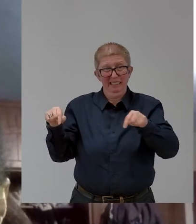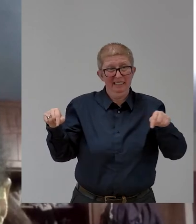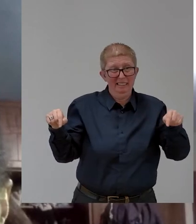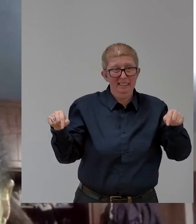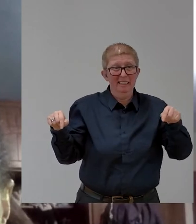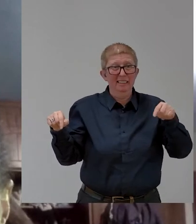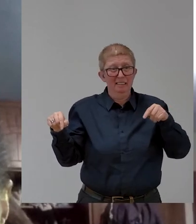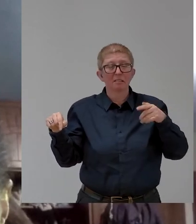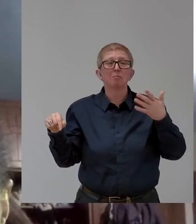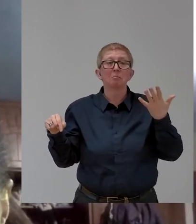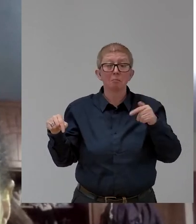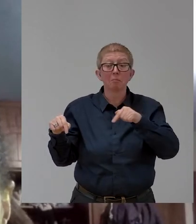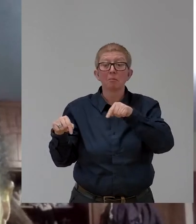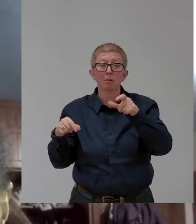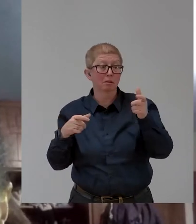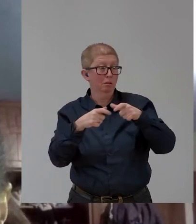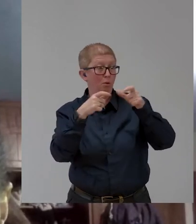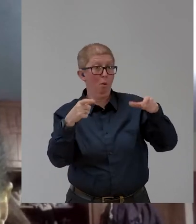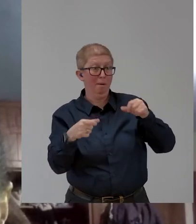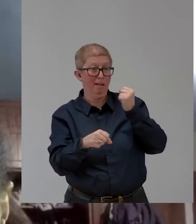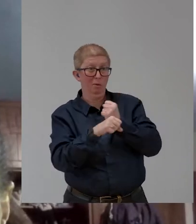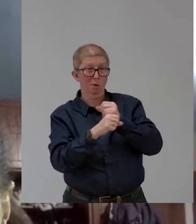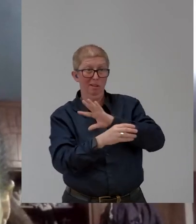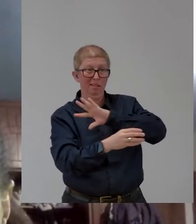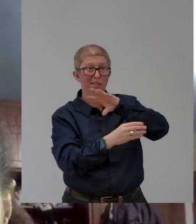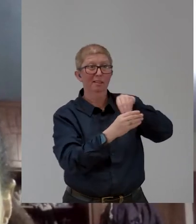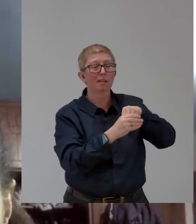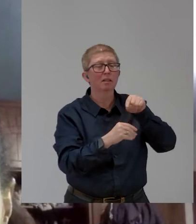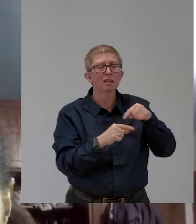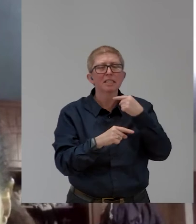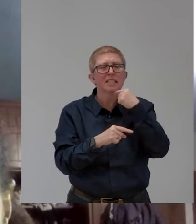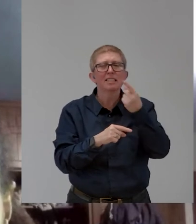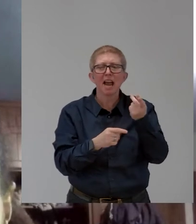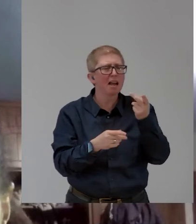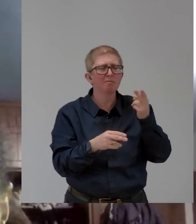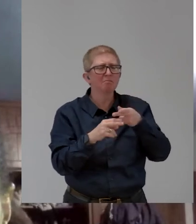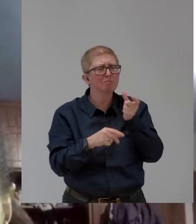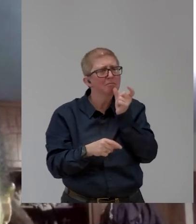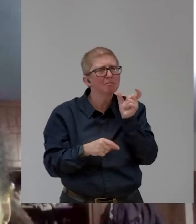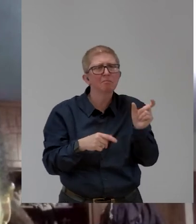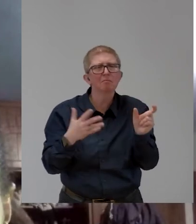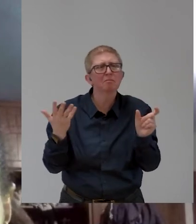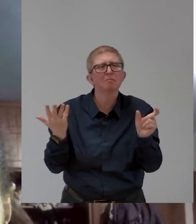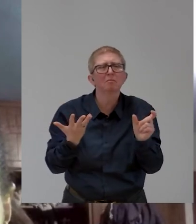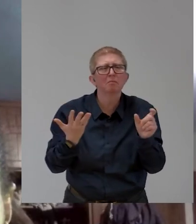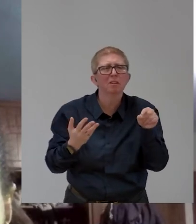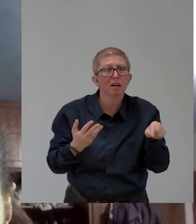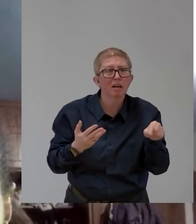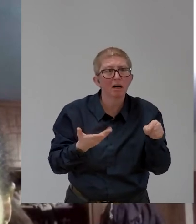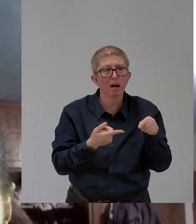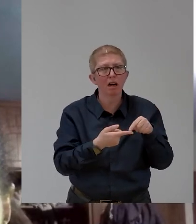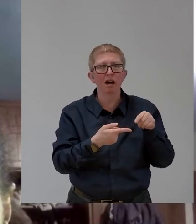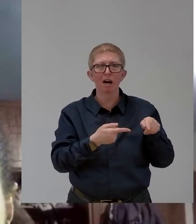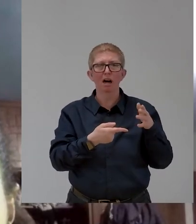then, we share the generic name of the blind, the physically disabled, the deaf, whatever, whatever. And it's really